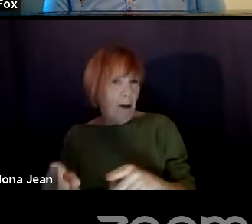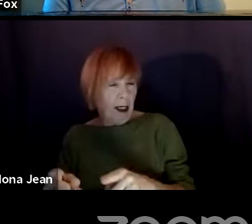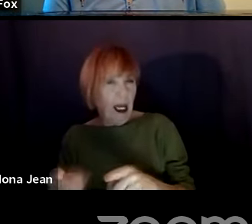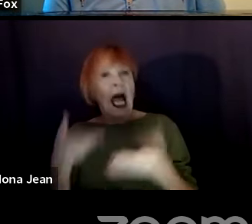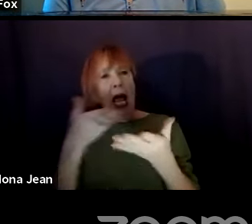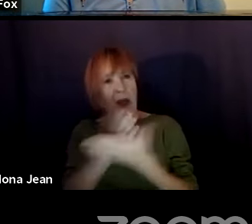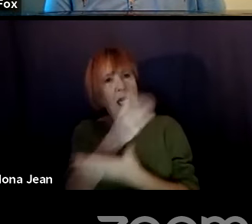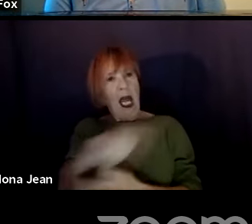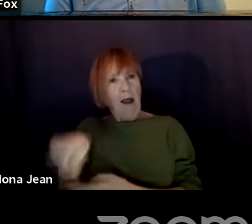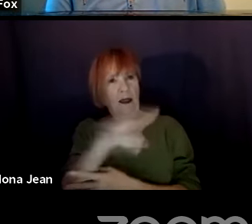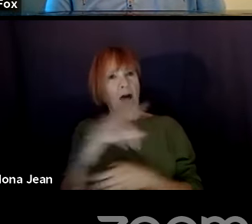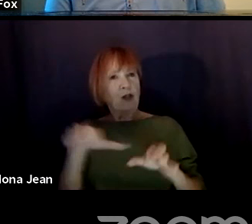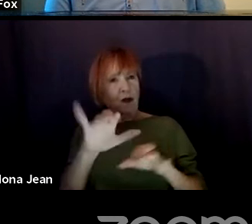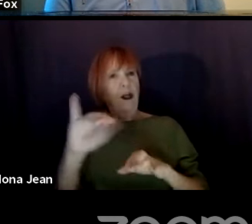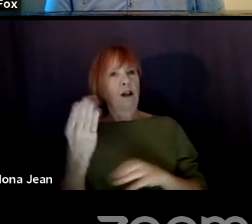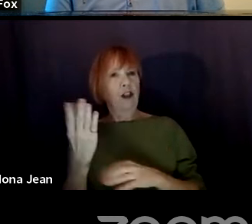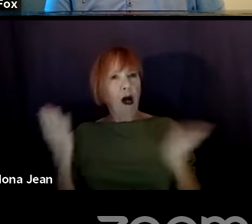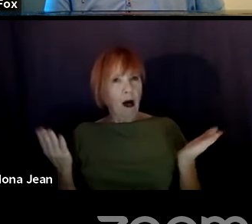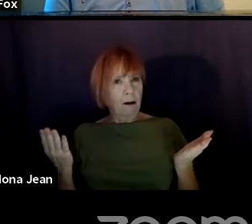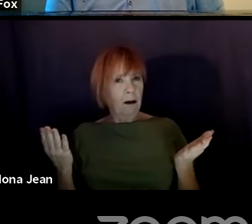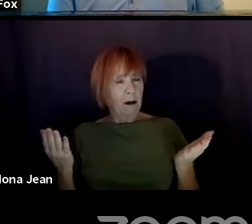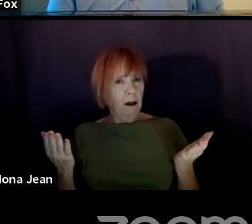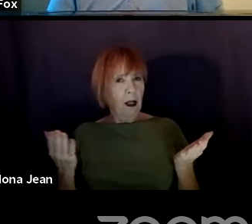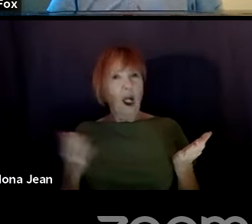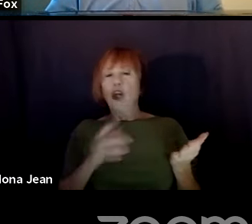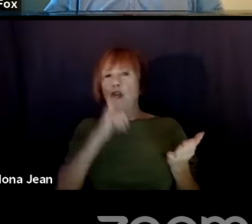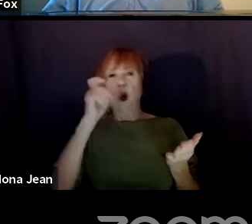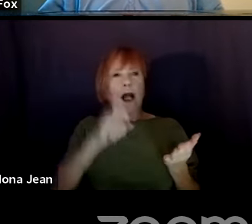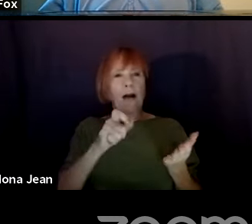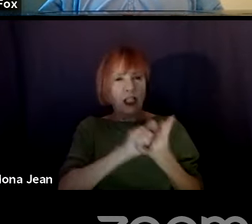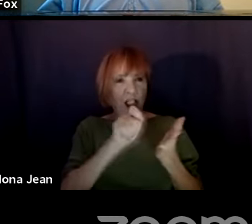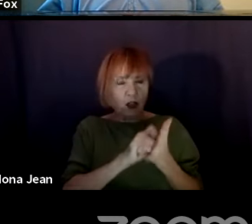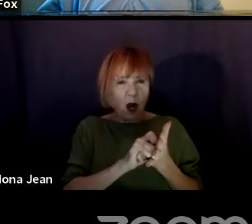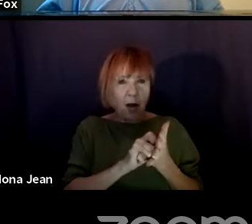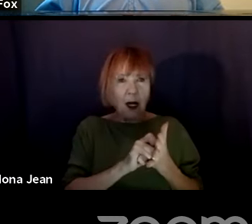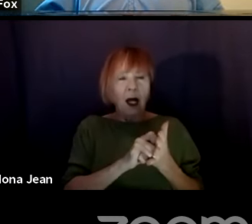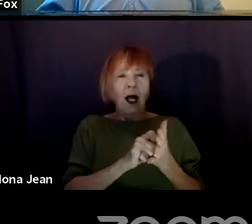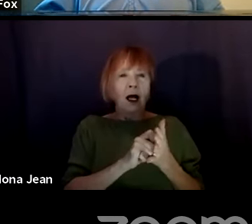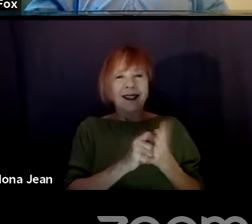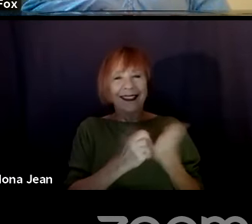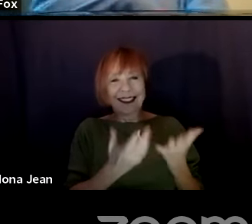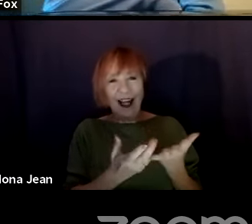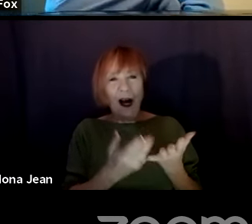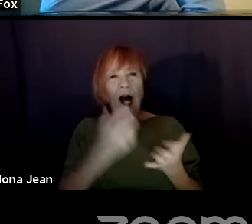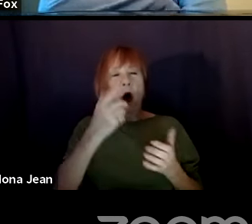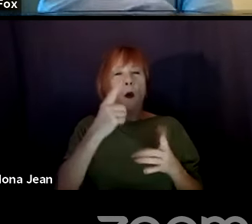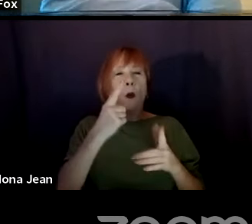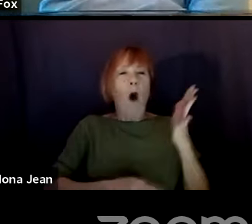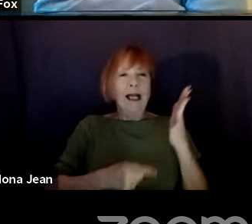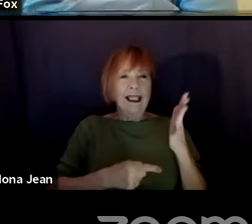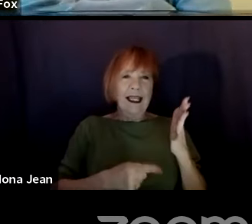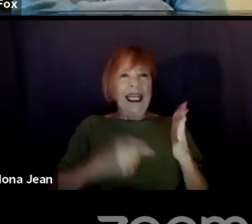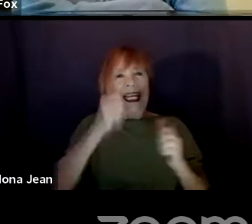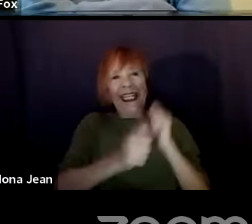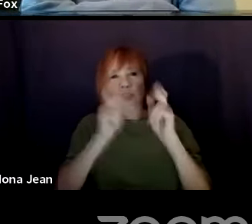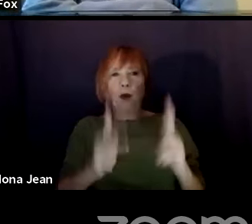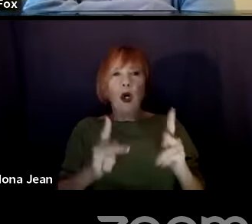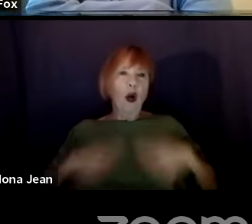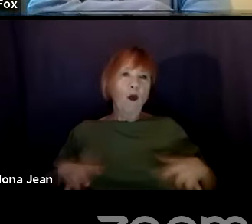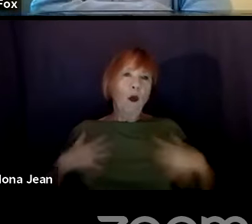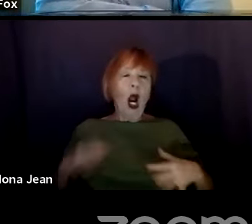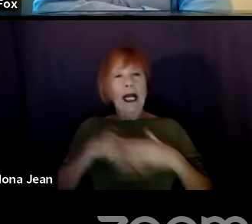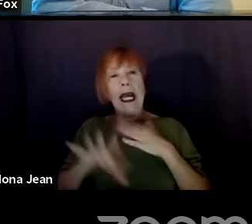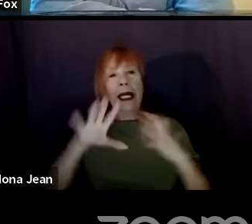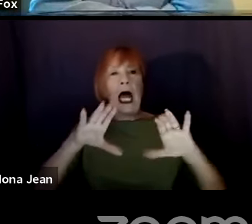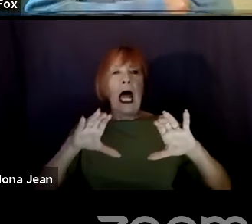let them do their jobs. So, you don't have to describe what everybody's wearing in a college classroom. You just have to say a